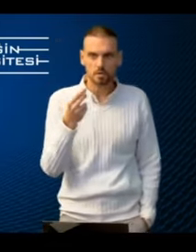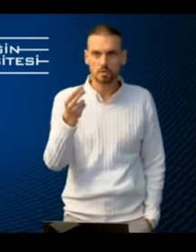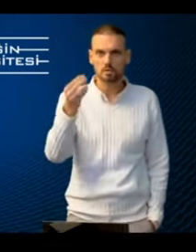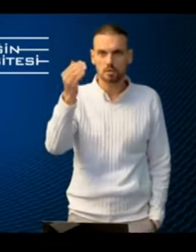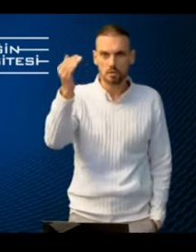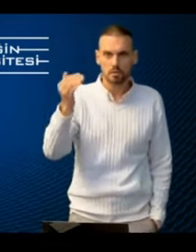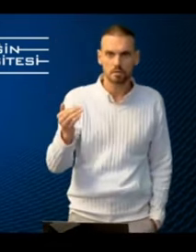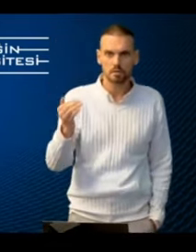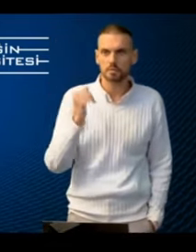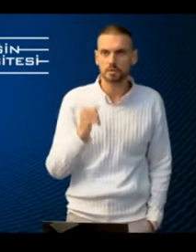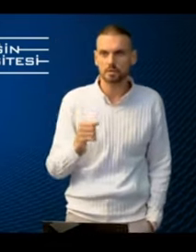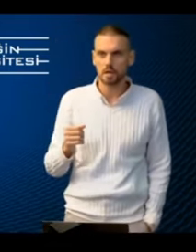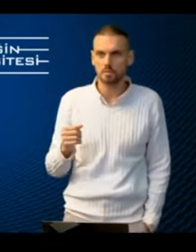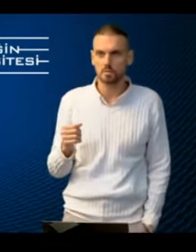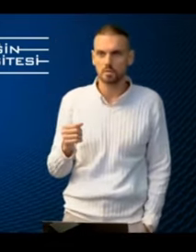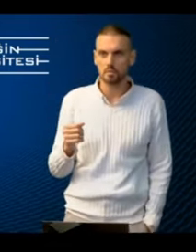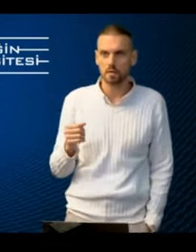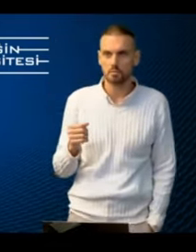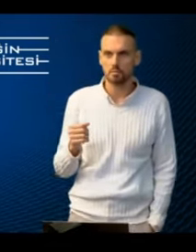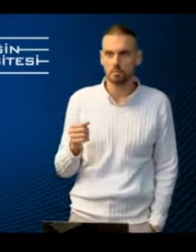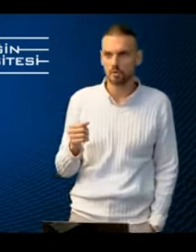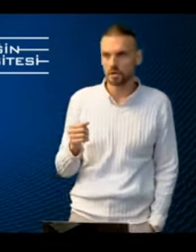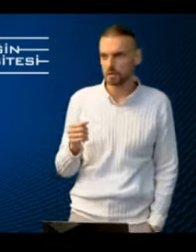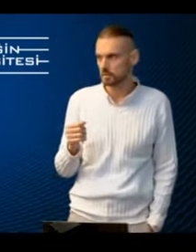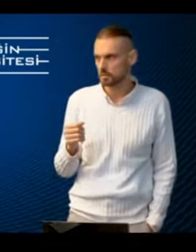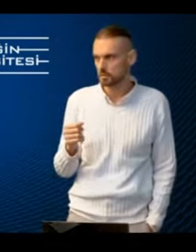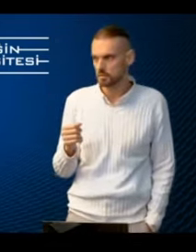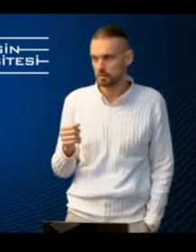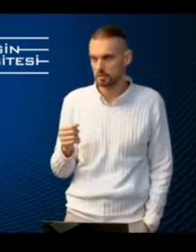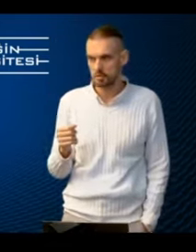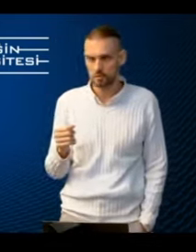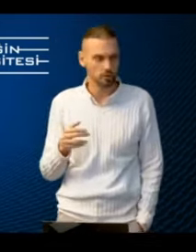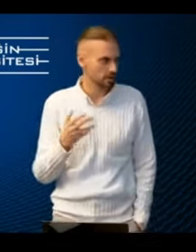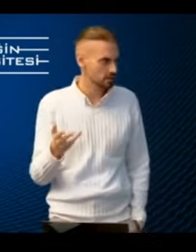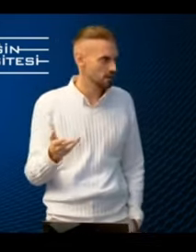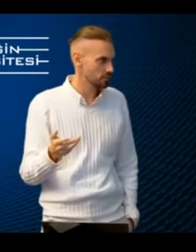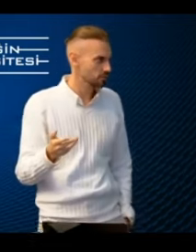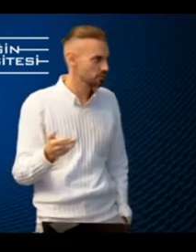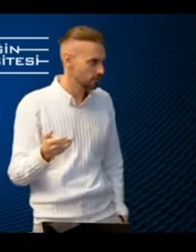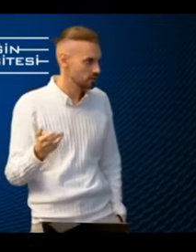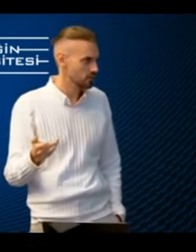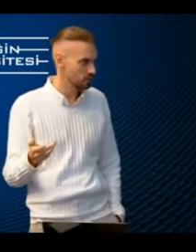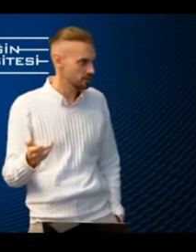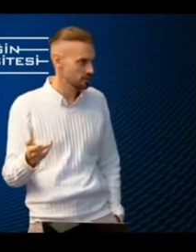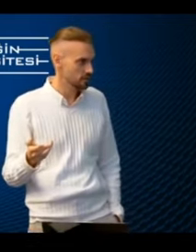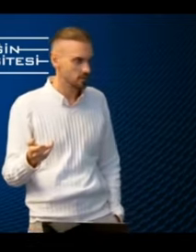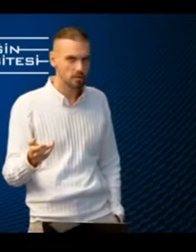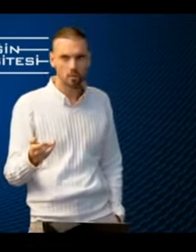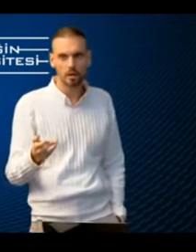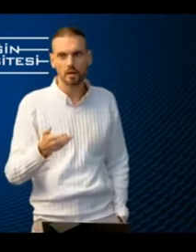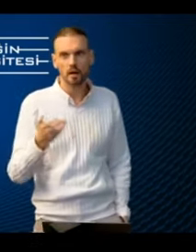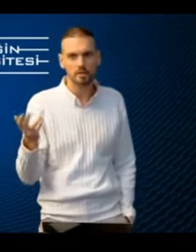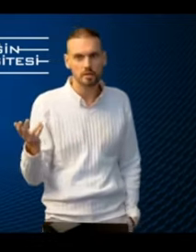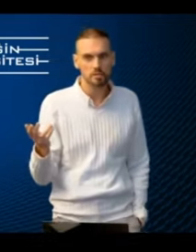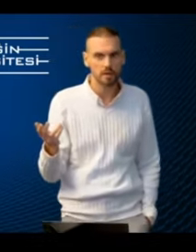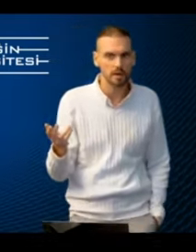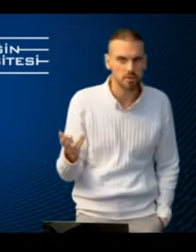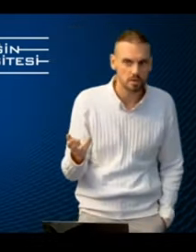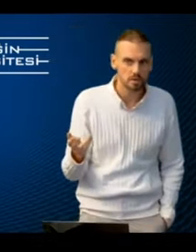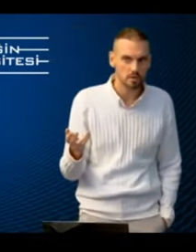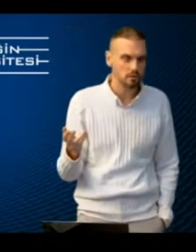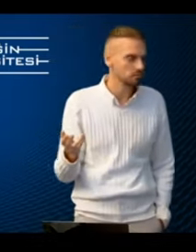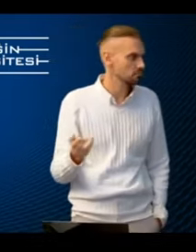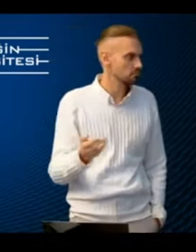certain disability types become more relevant for that type of service while others